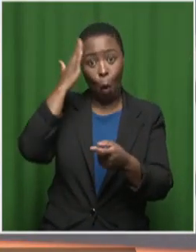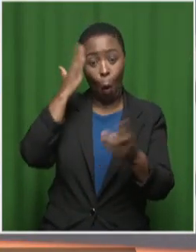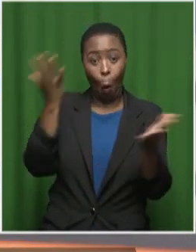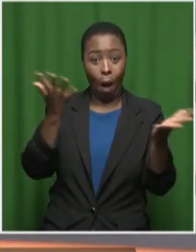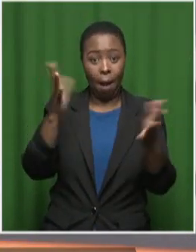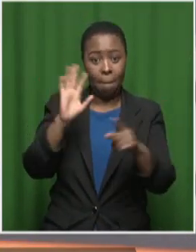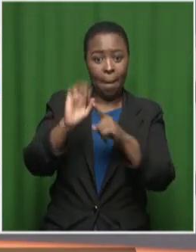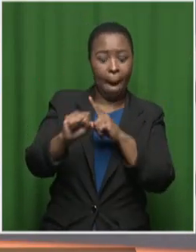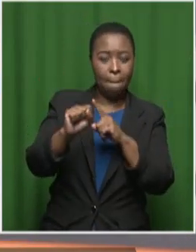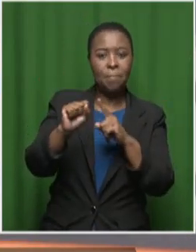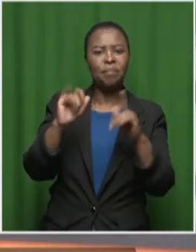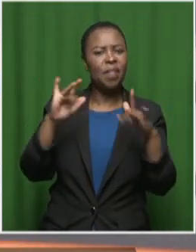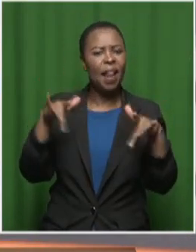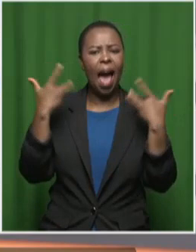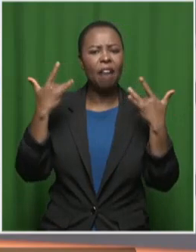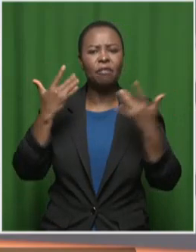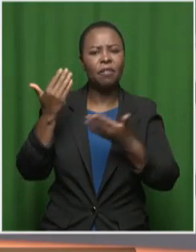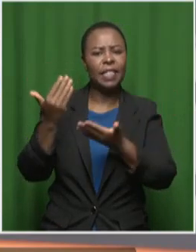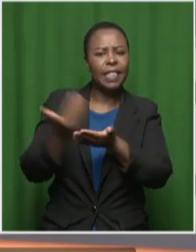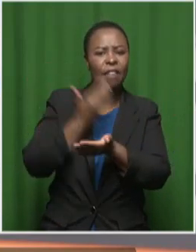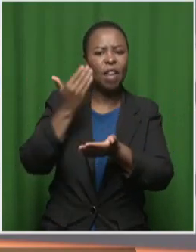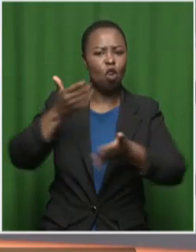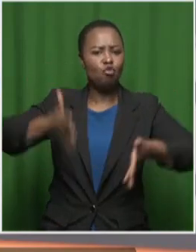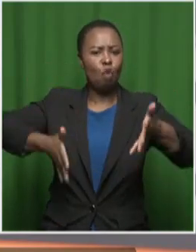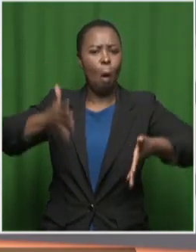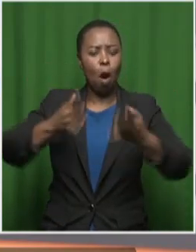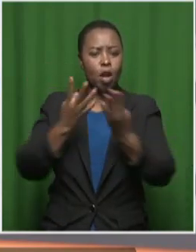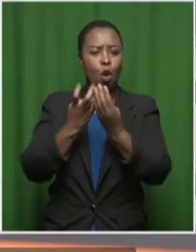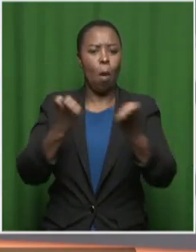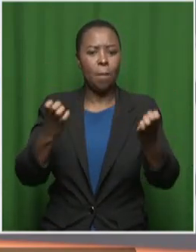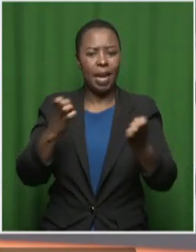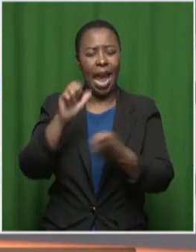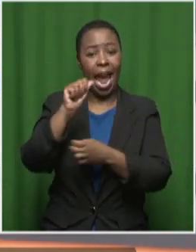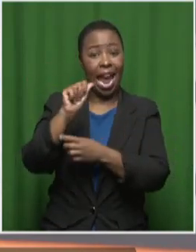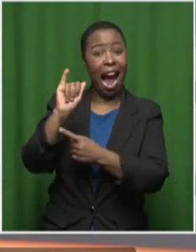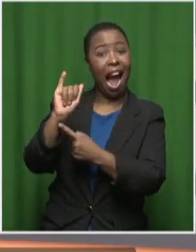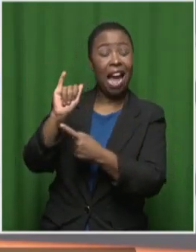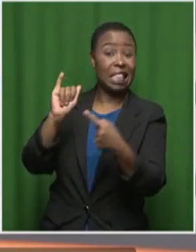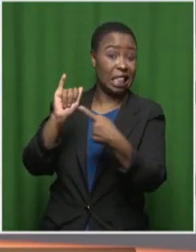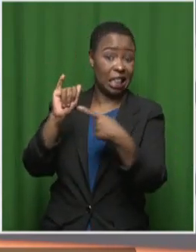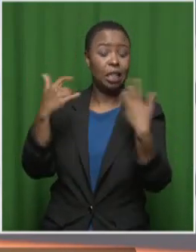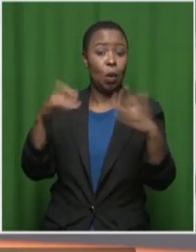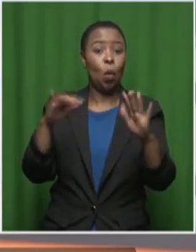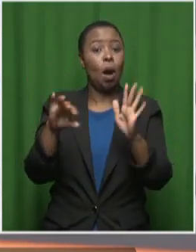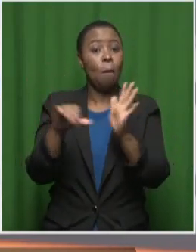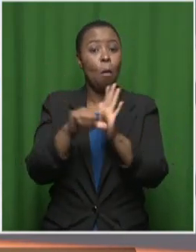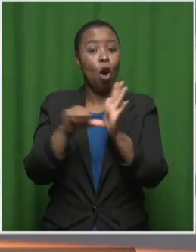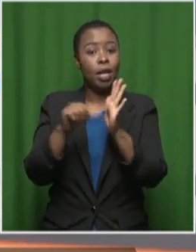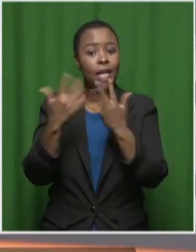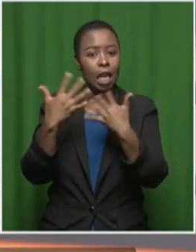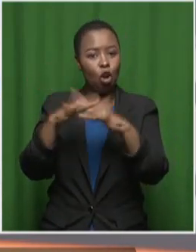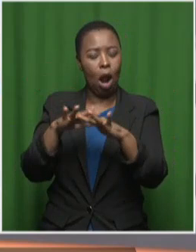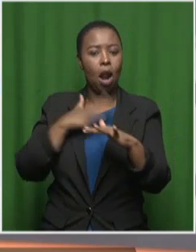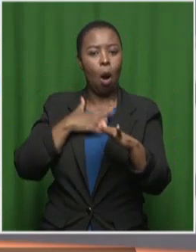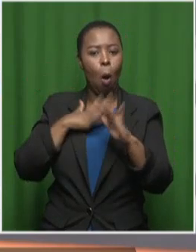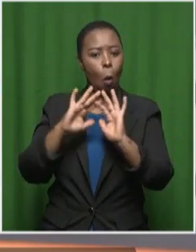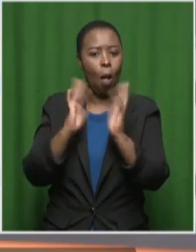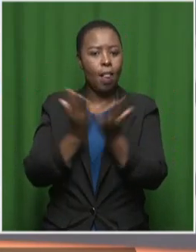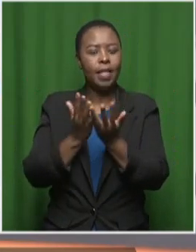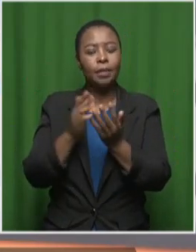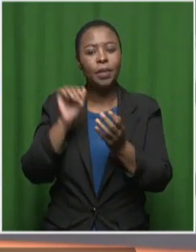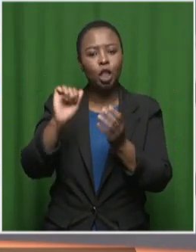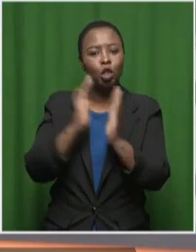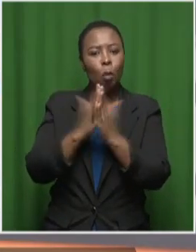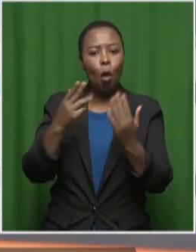latest life-saving robotic equipment, artificial intelligence has become an integral part of our world. In his latest book, The